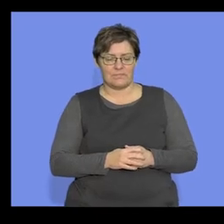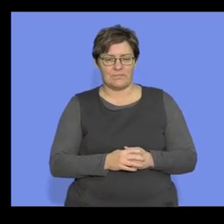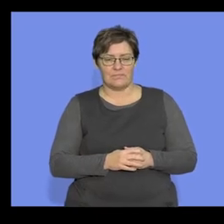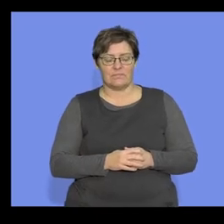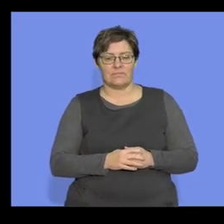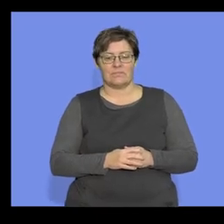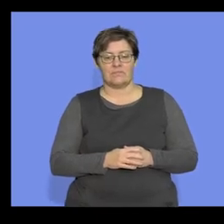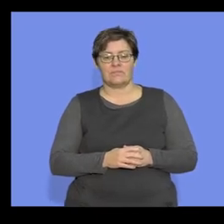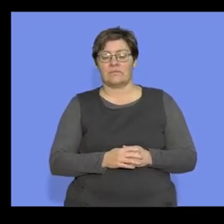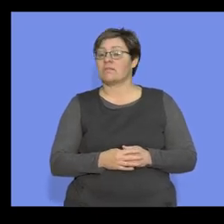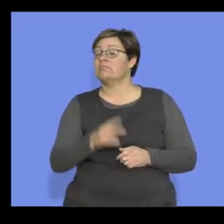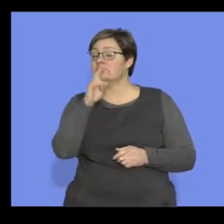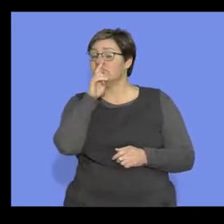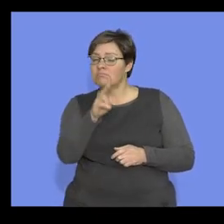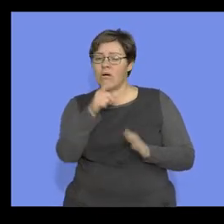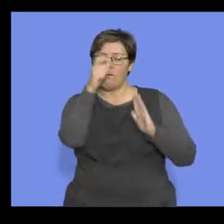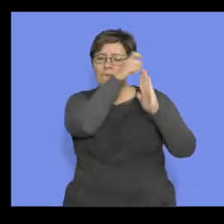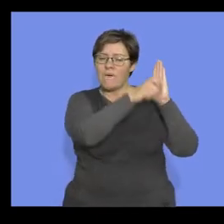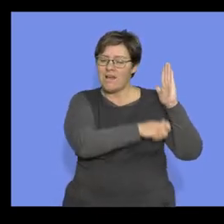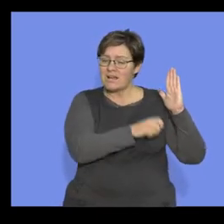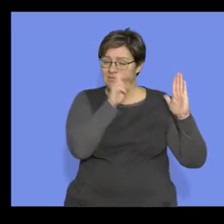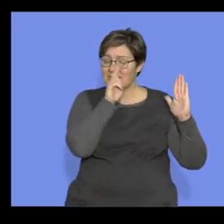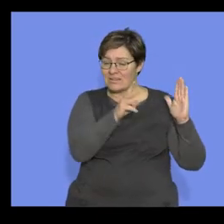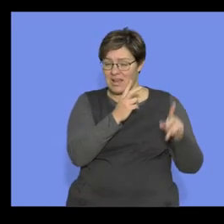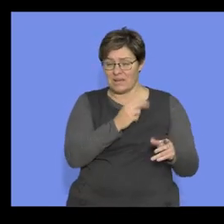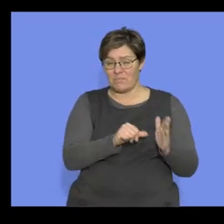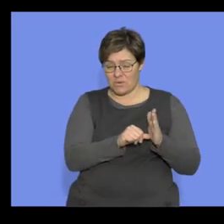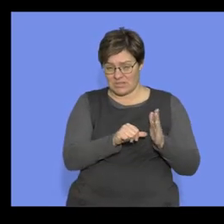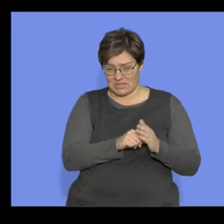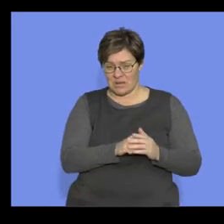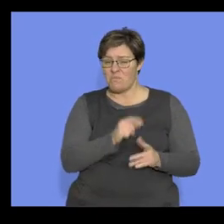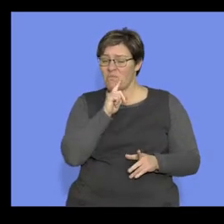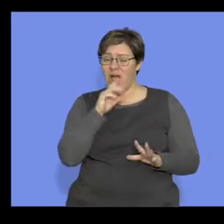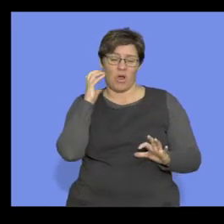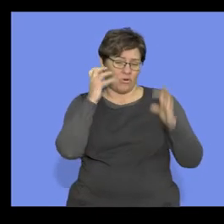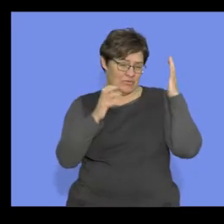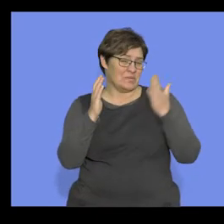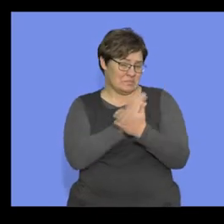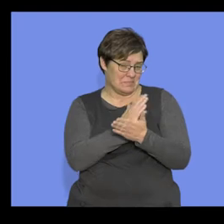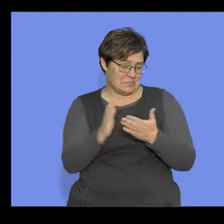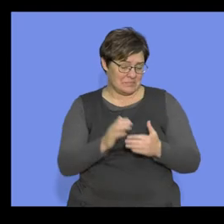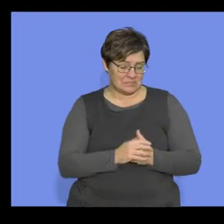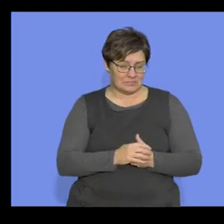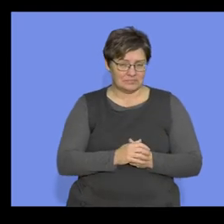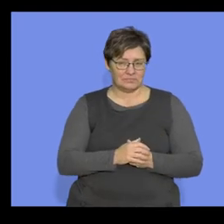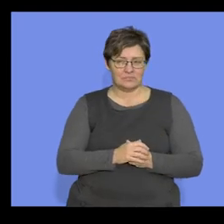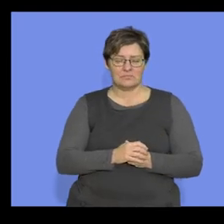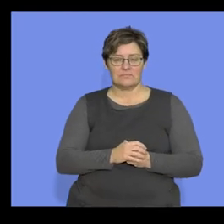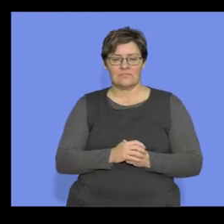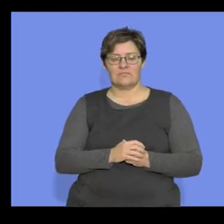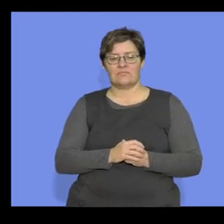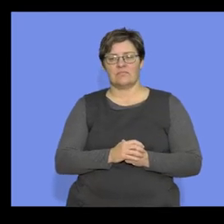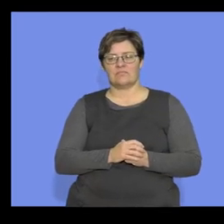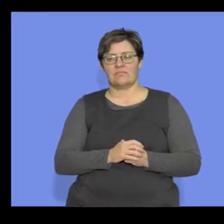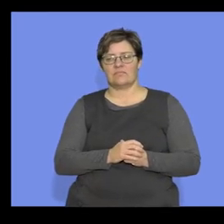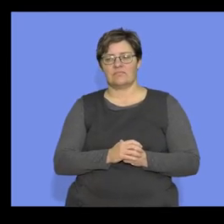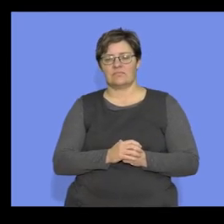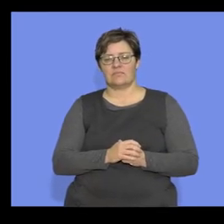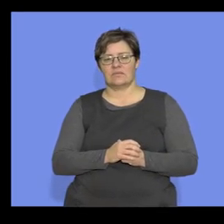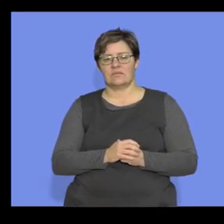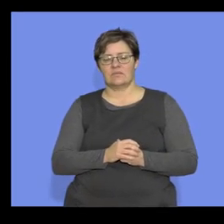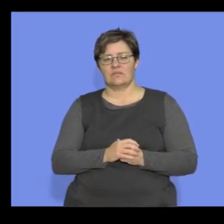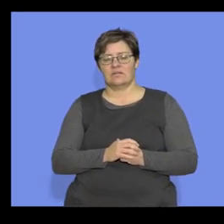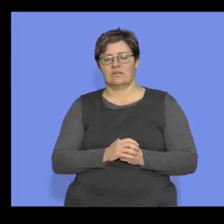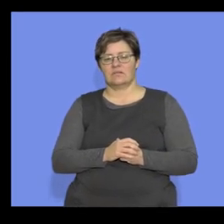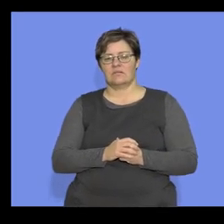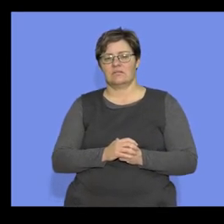Okay, as I said to you, look at all the words again, right, can be a little bit confusing. So guys, when we look